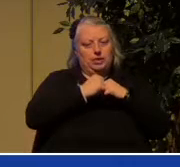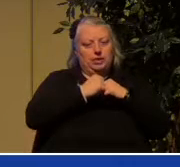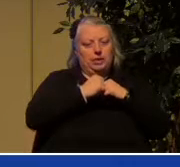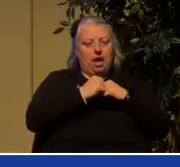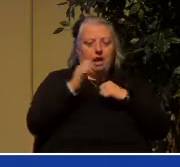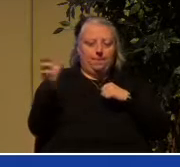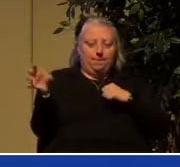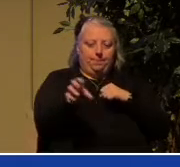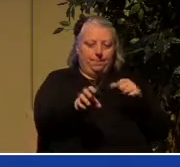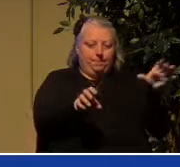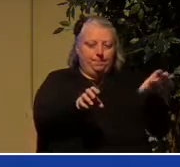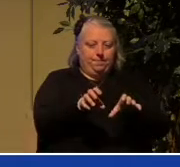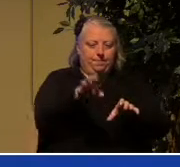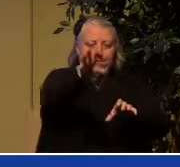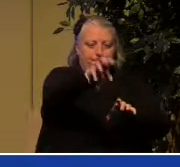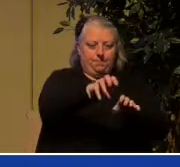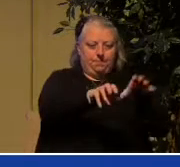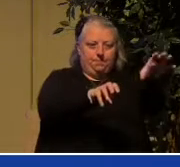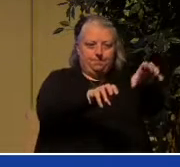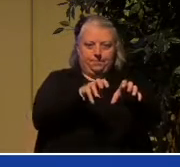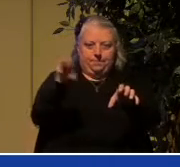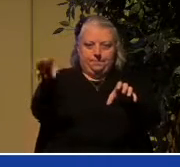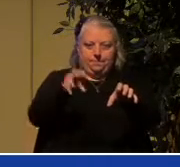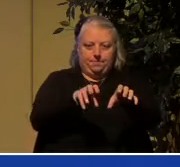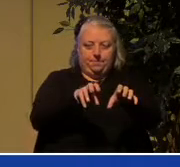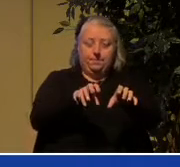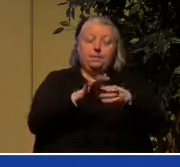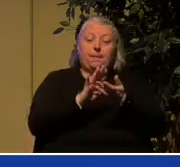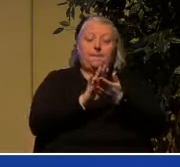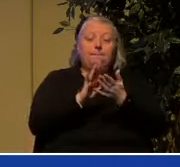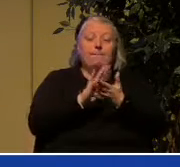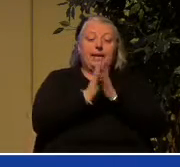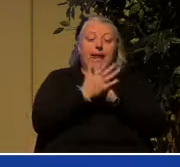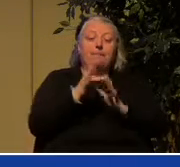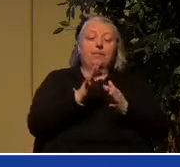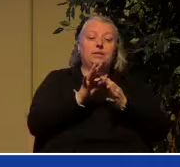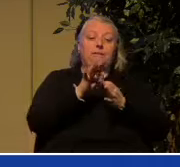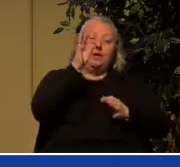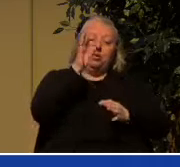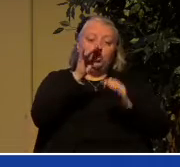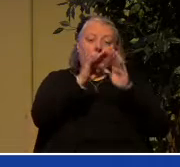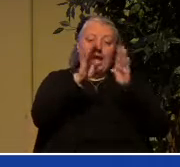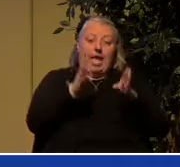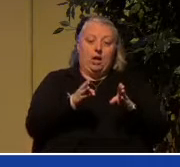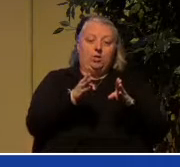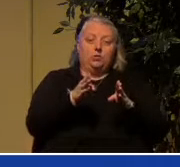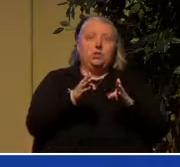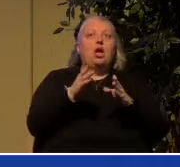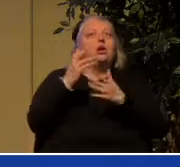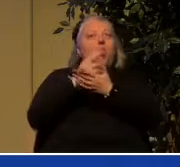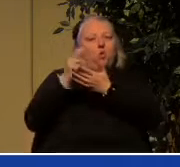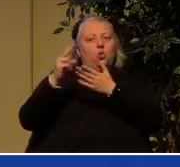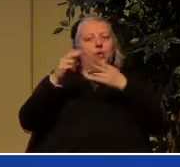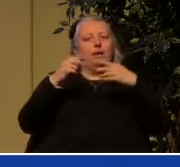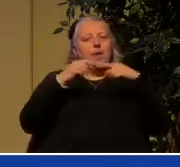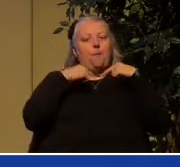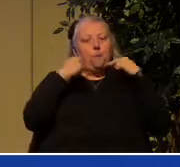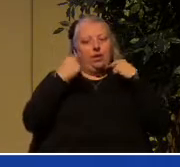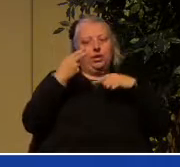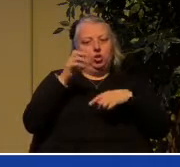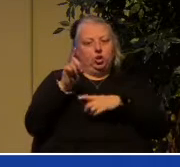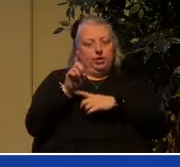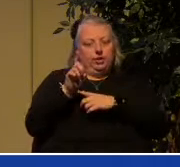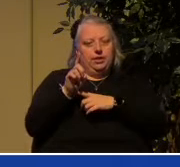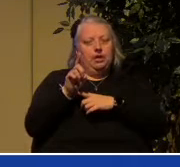into a spiritual house to be a holy priesthood offering spiritual sacrifices acceptable to